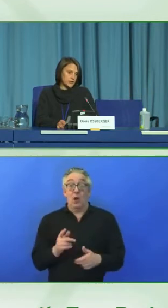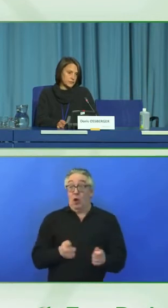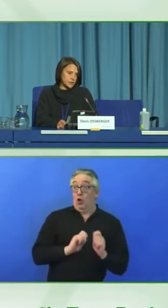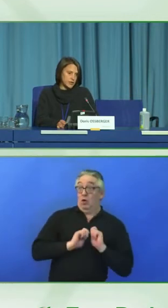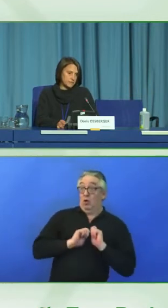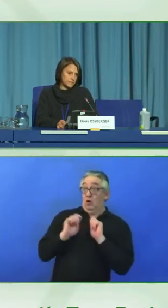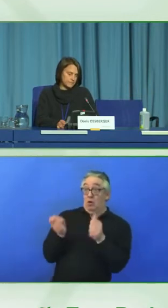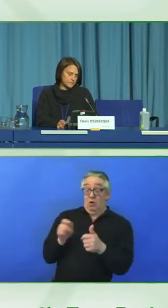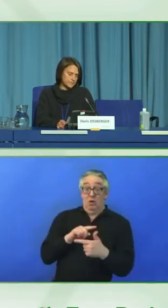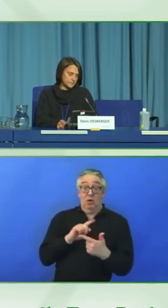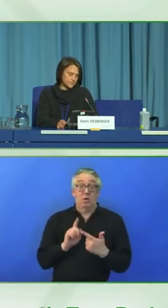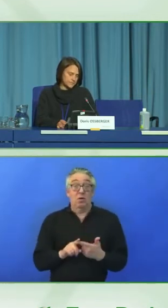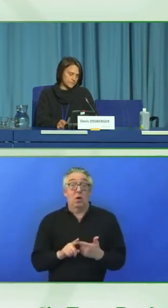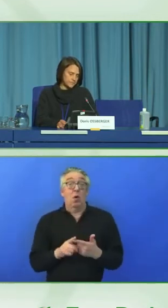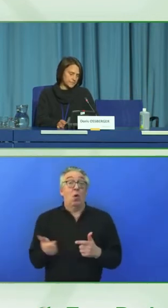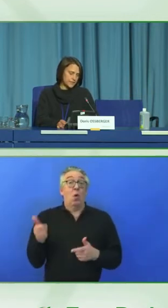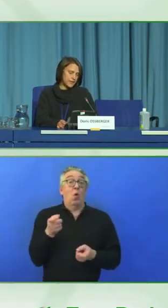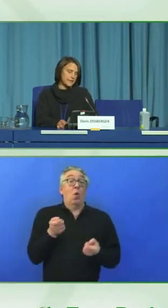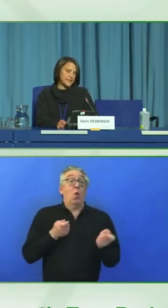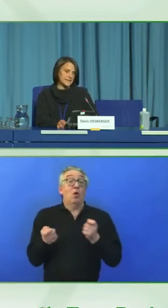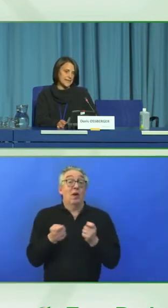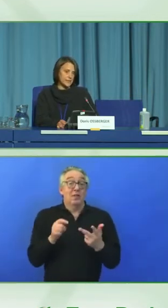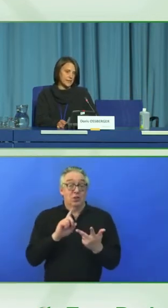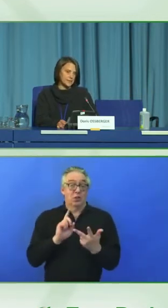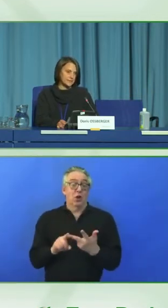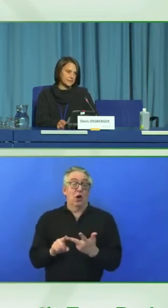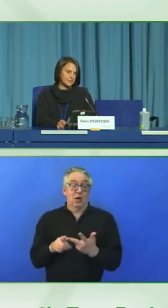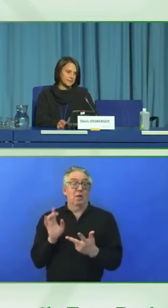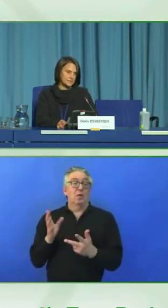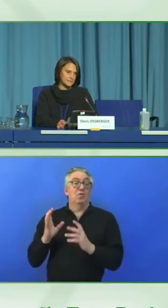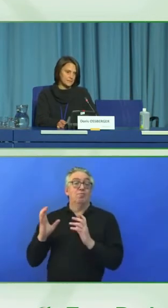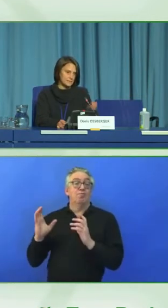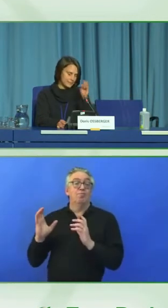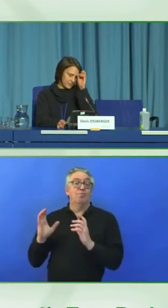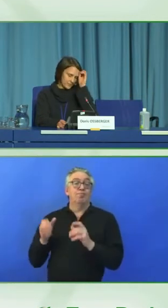Certification Body. Next slide, please.